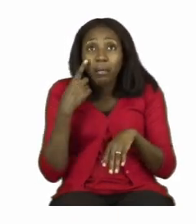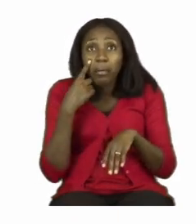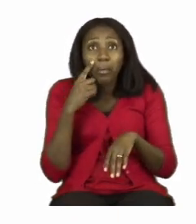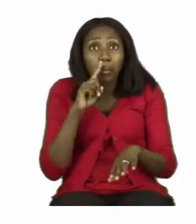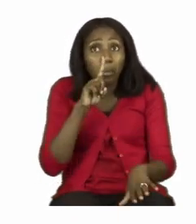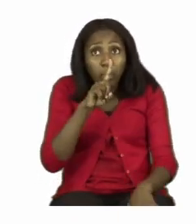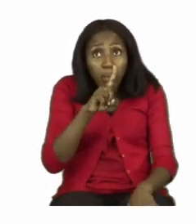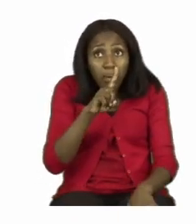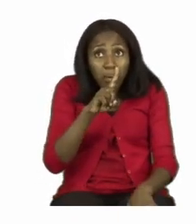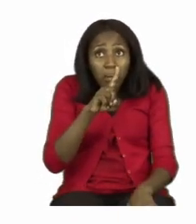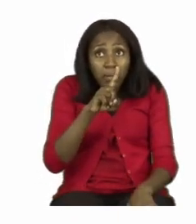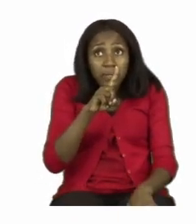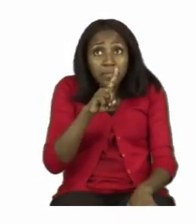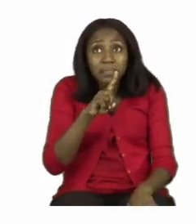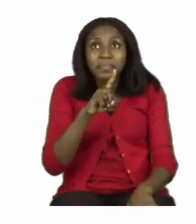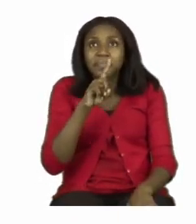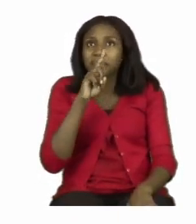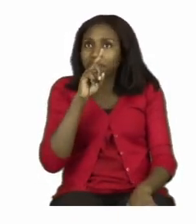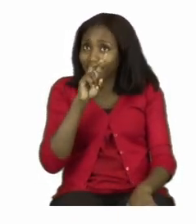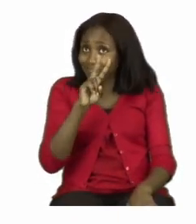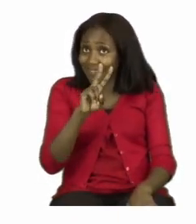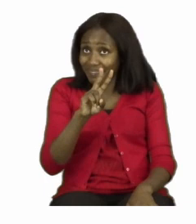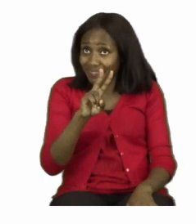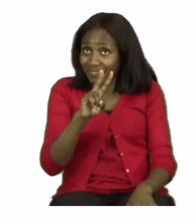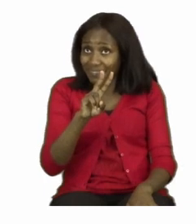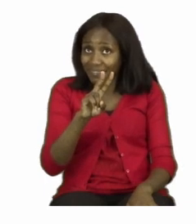one, two,